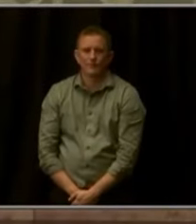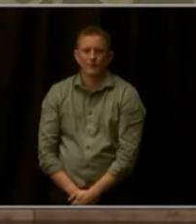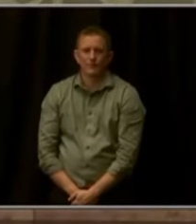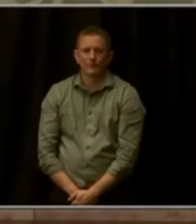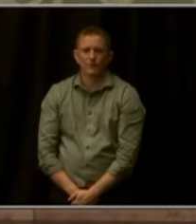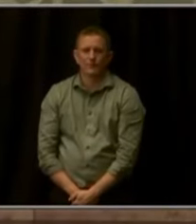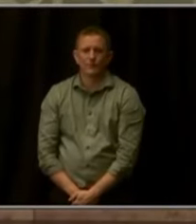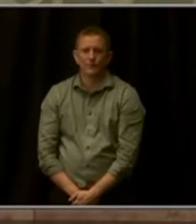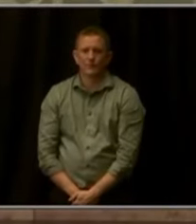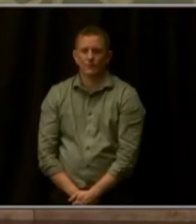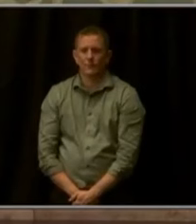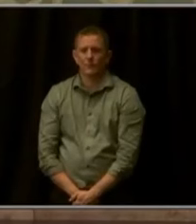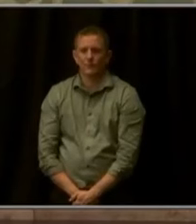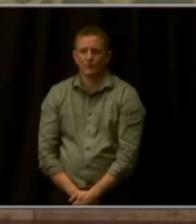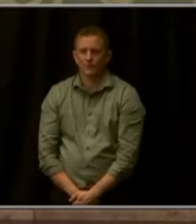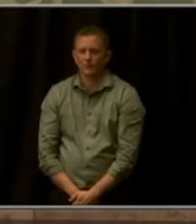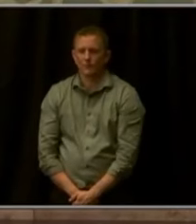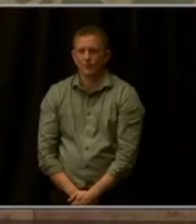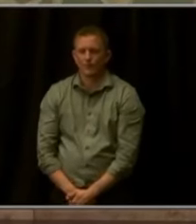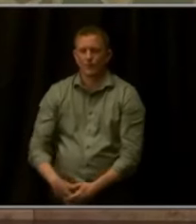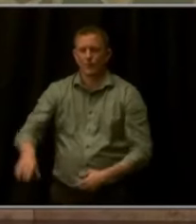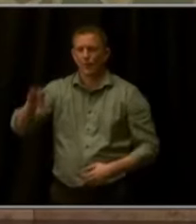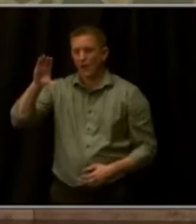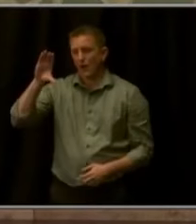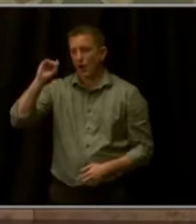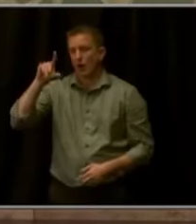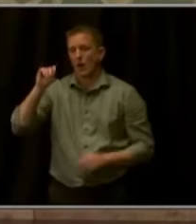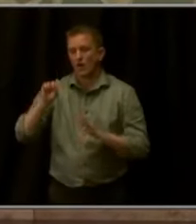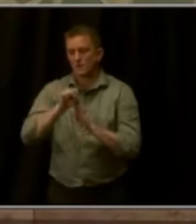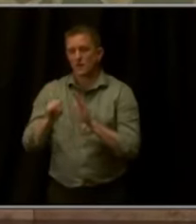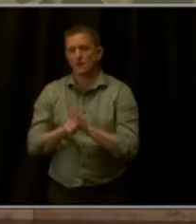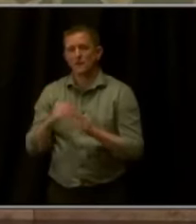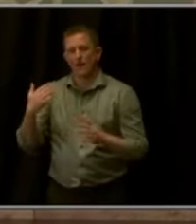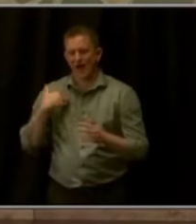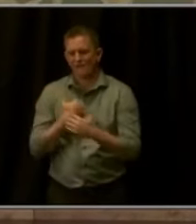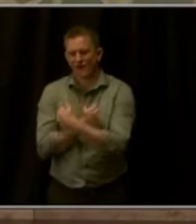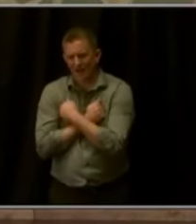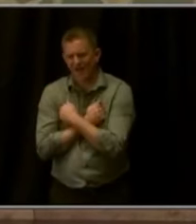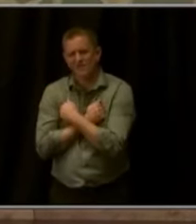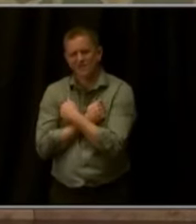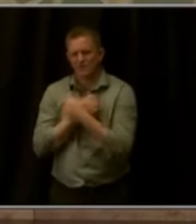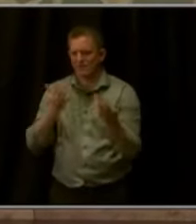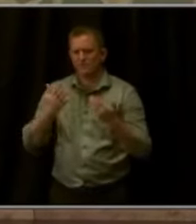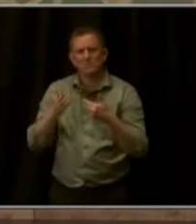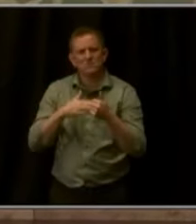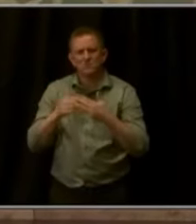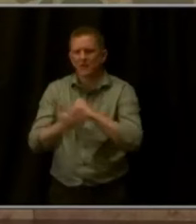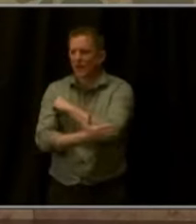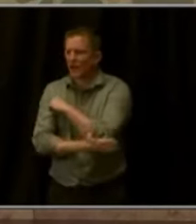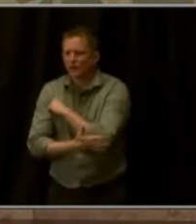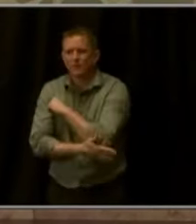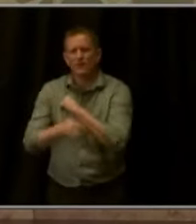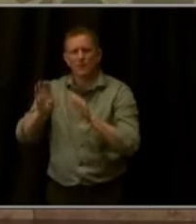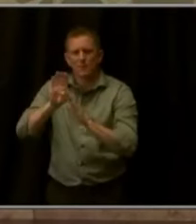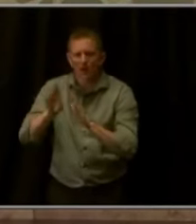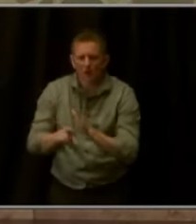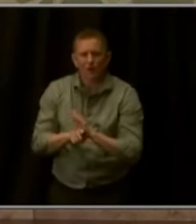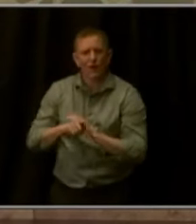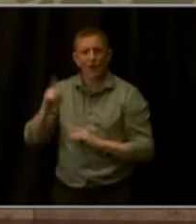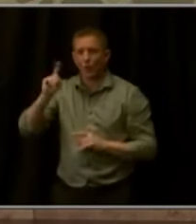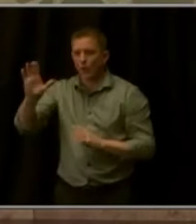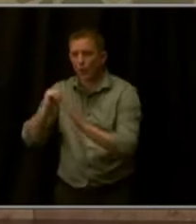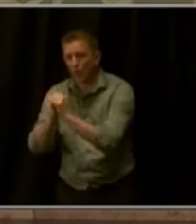Colorado, Colorado is a state that welcomes everyone, no matter your country, your background, where or how you worship, who you love.